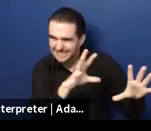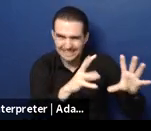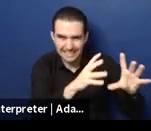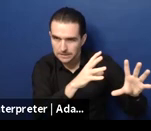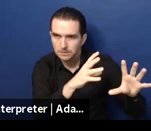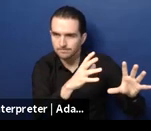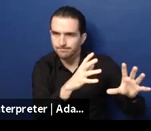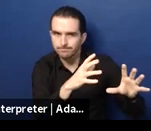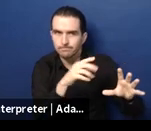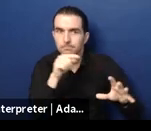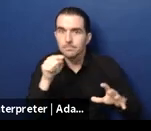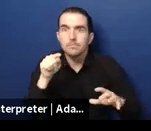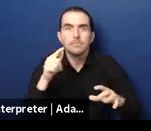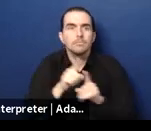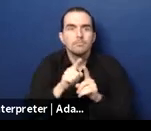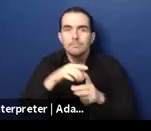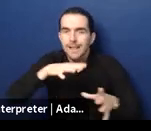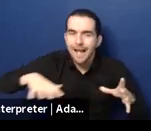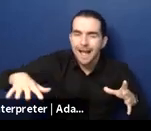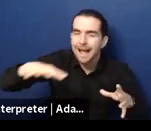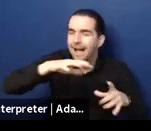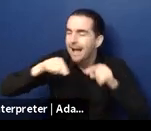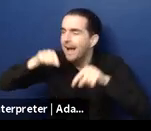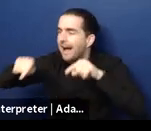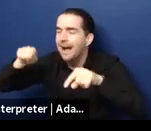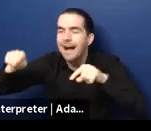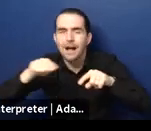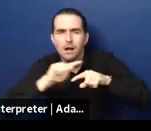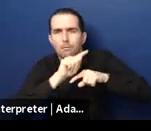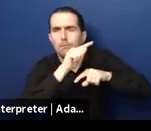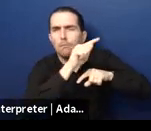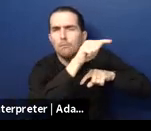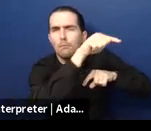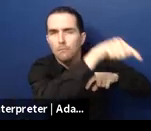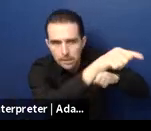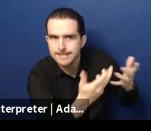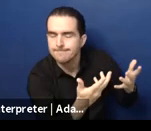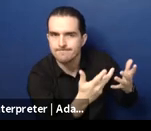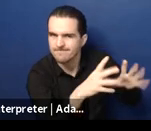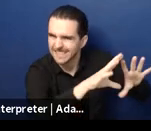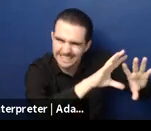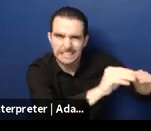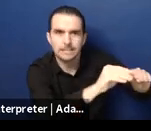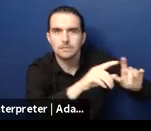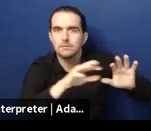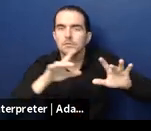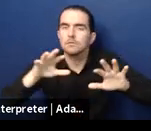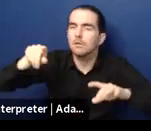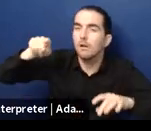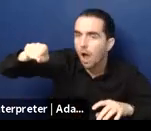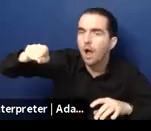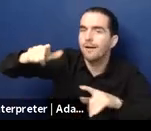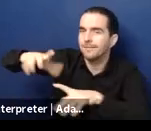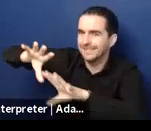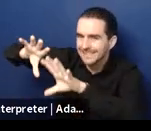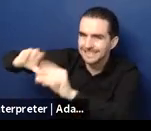provide services of a different nature. But oftentimes within the same structure, but isn't able to do the outreach to